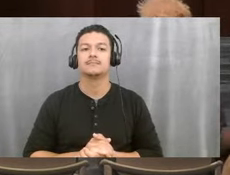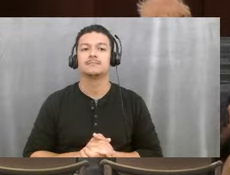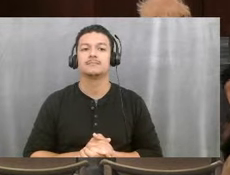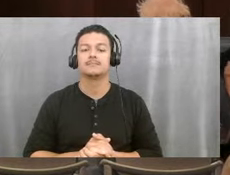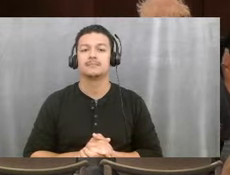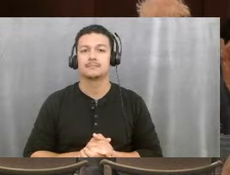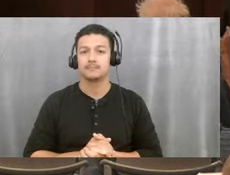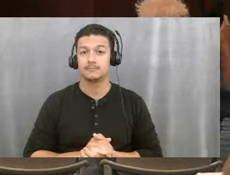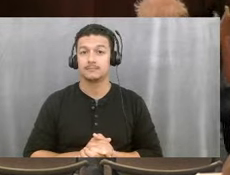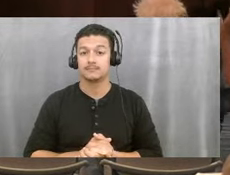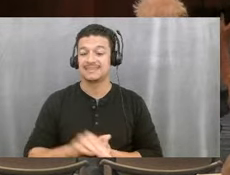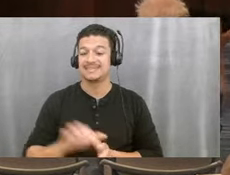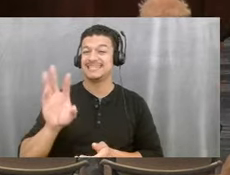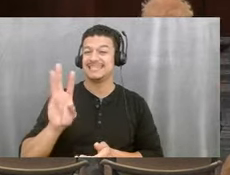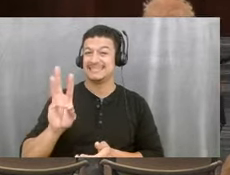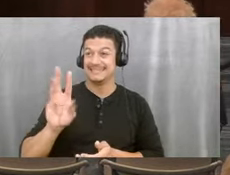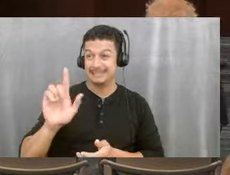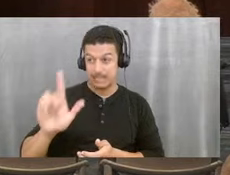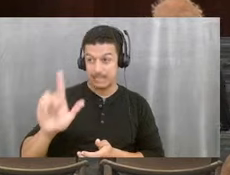6L and